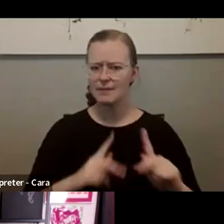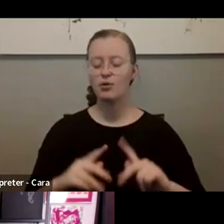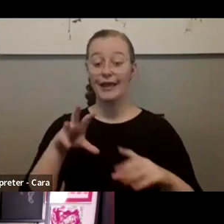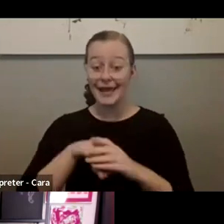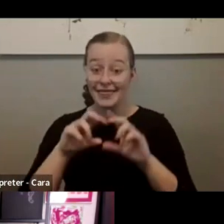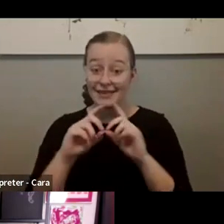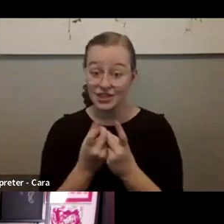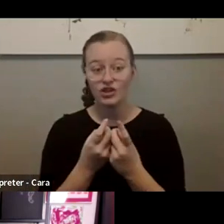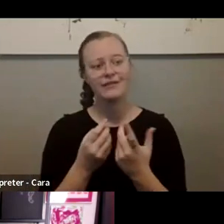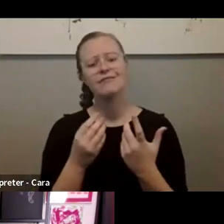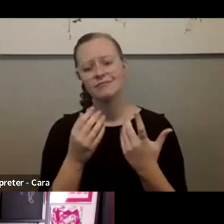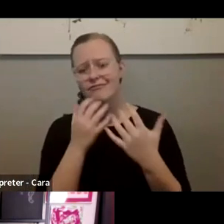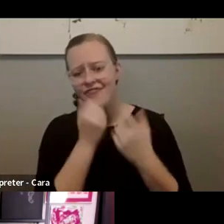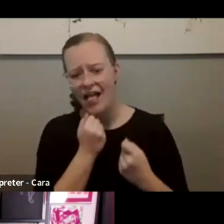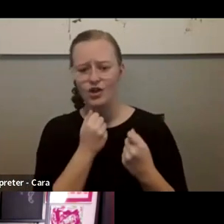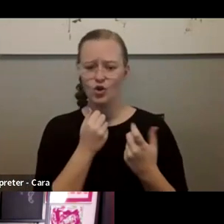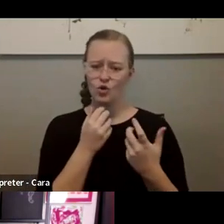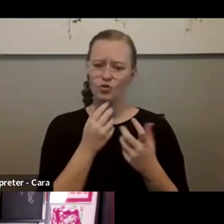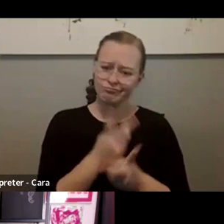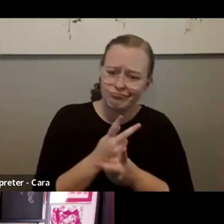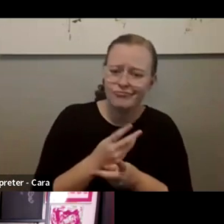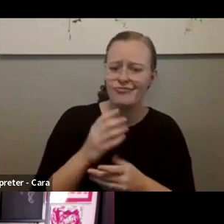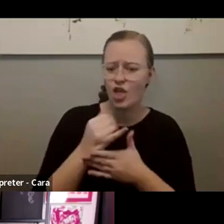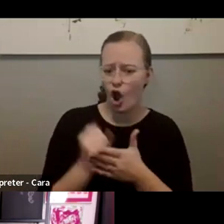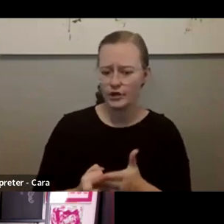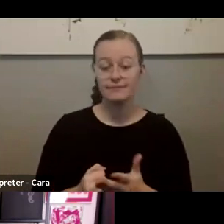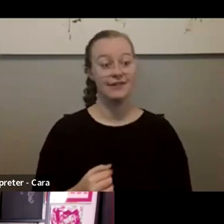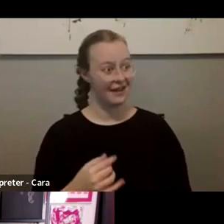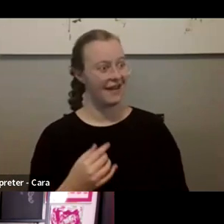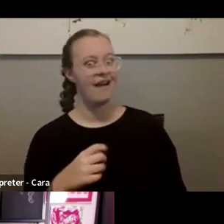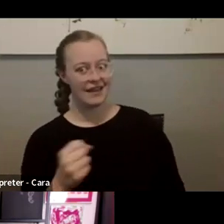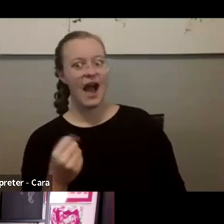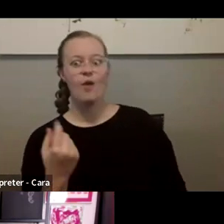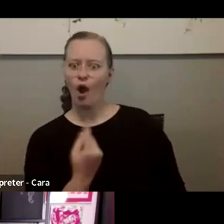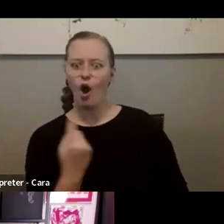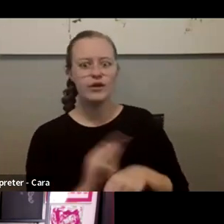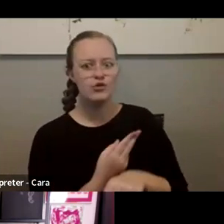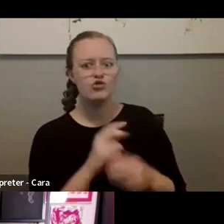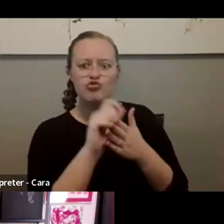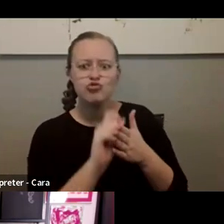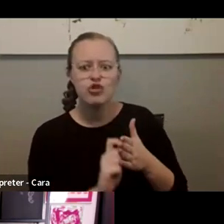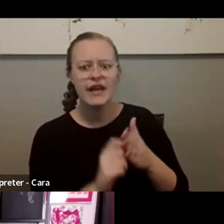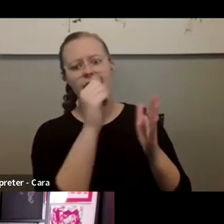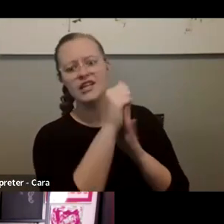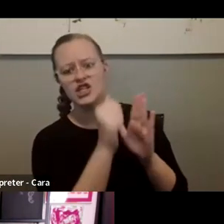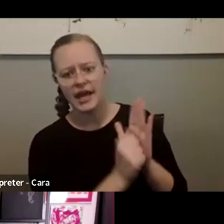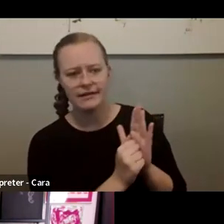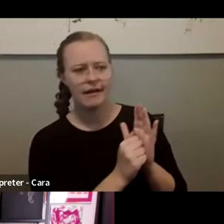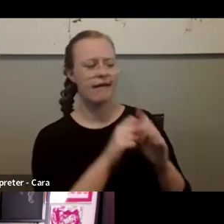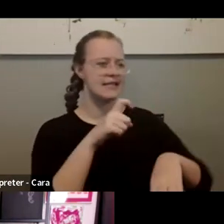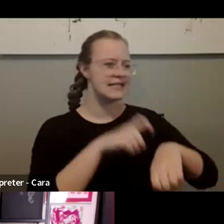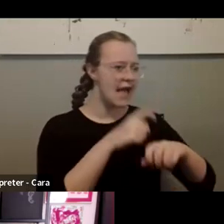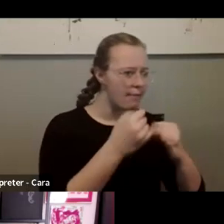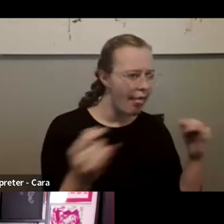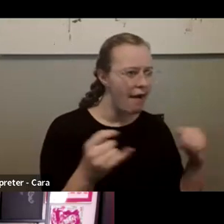care about the arts. Yeah, we always use written agendas with, you know, the timeline down. And